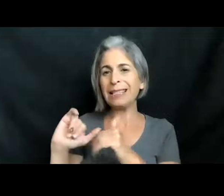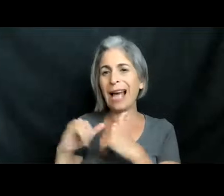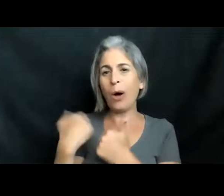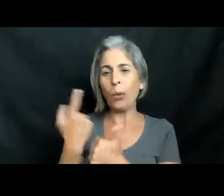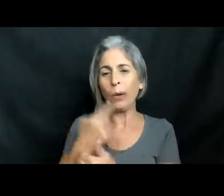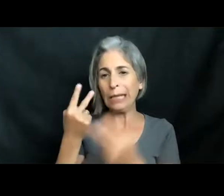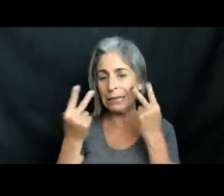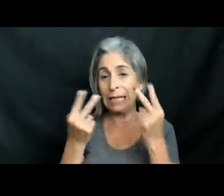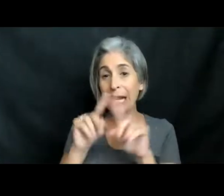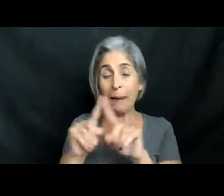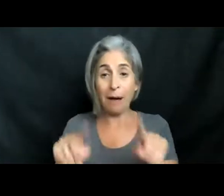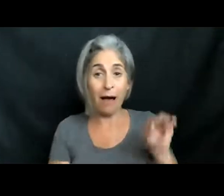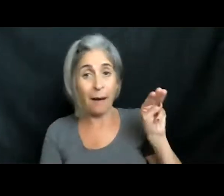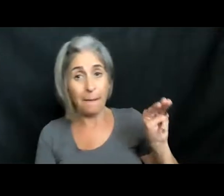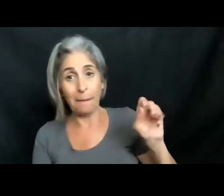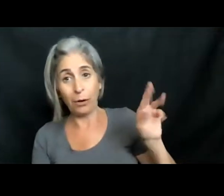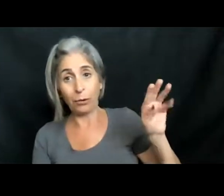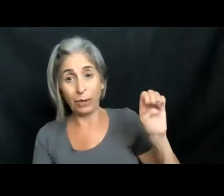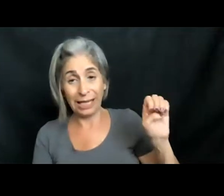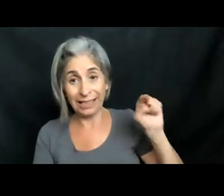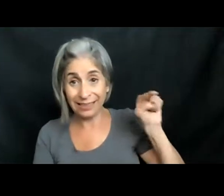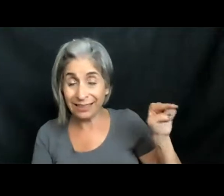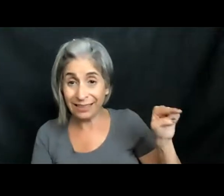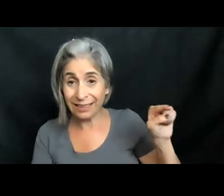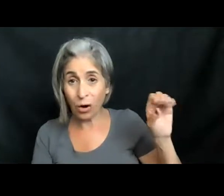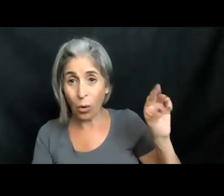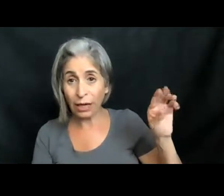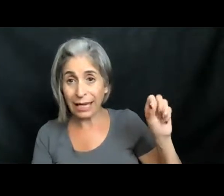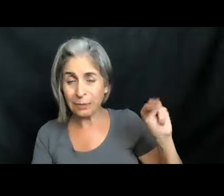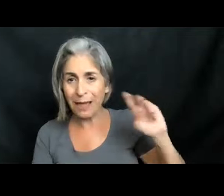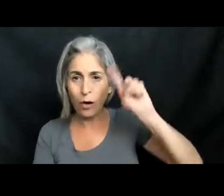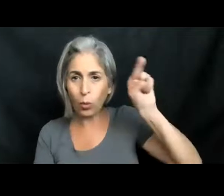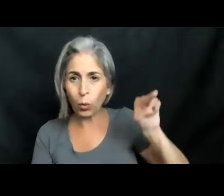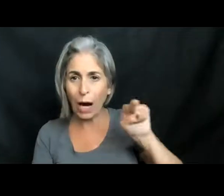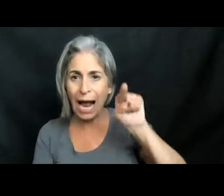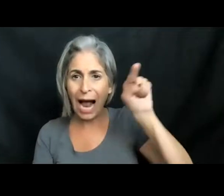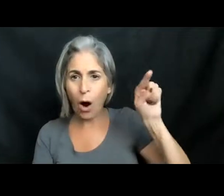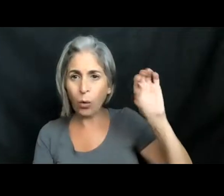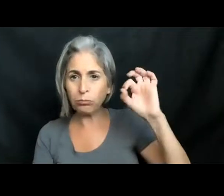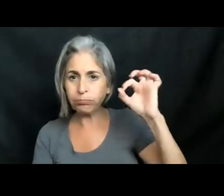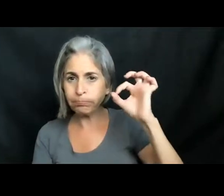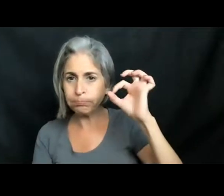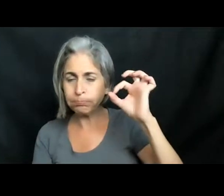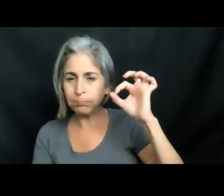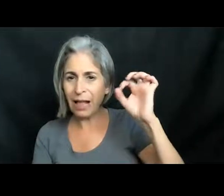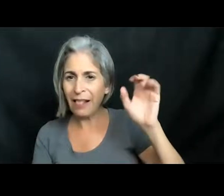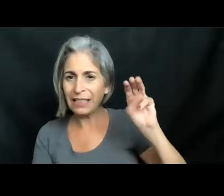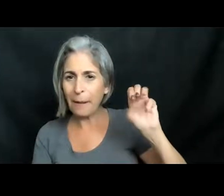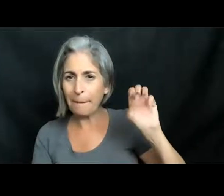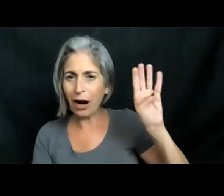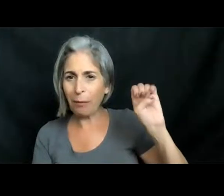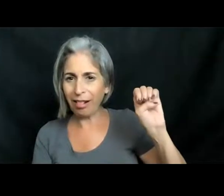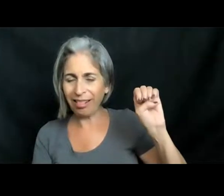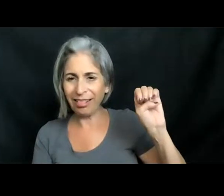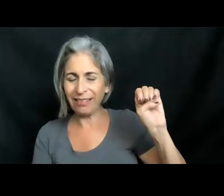But for marine organisms, they actually have a round lens. So this fish right here is a beautiful little marble. And